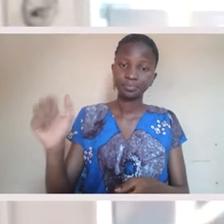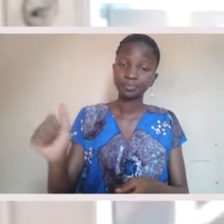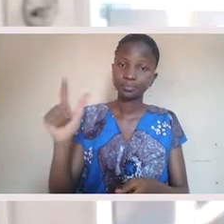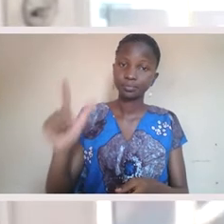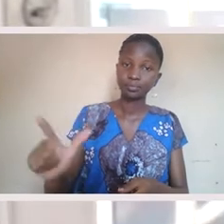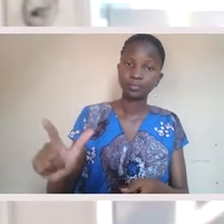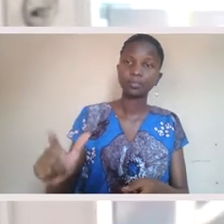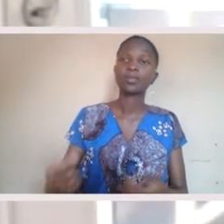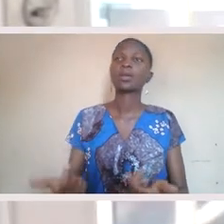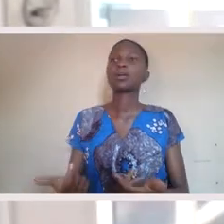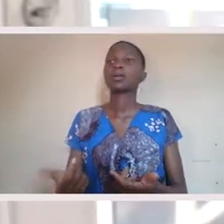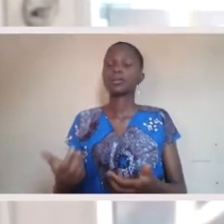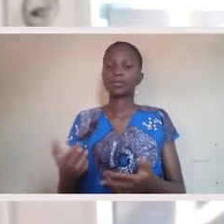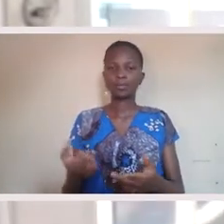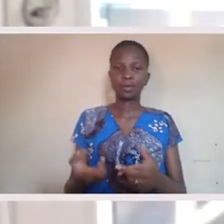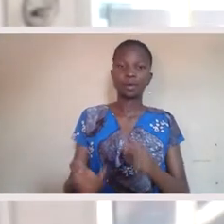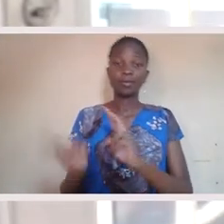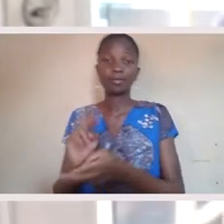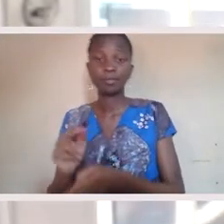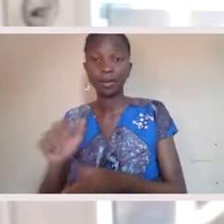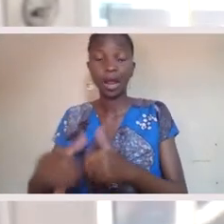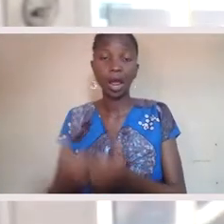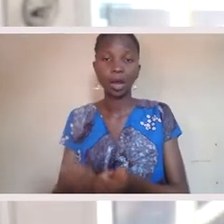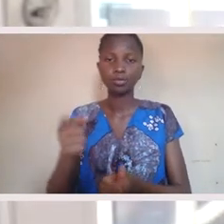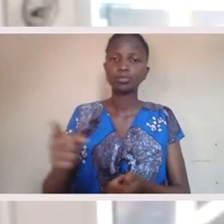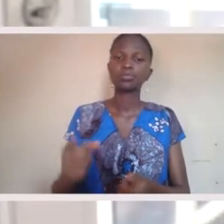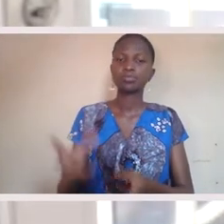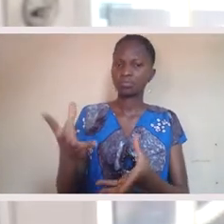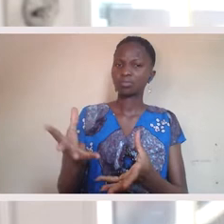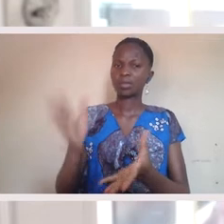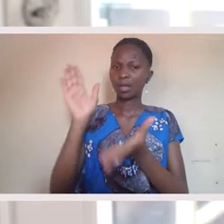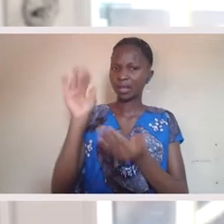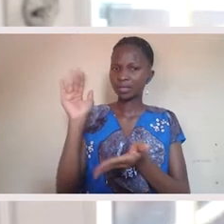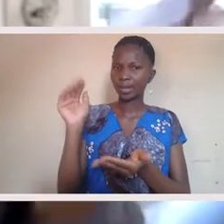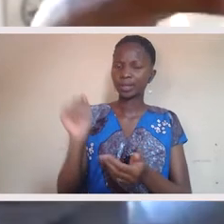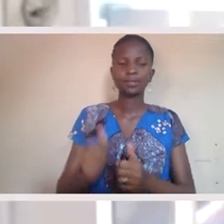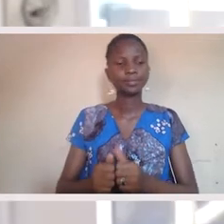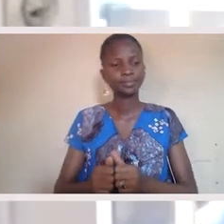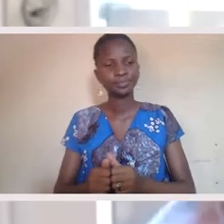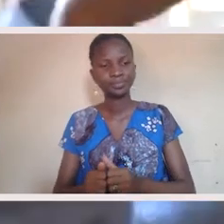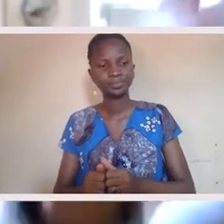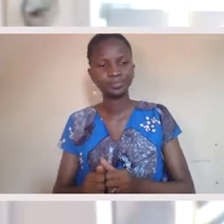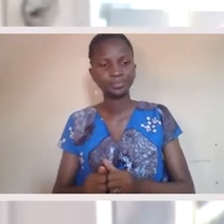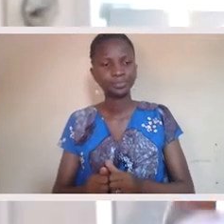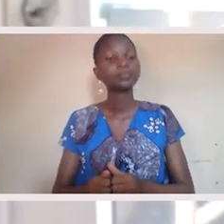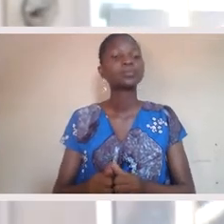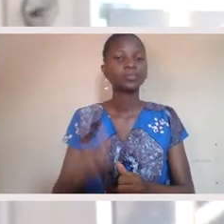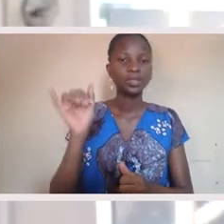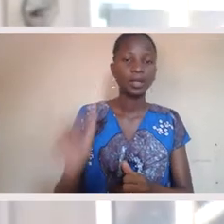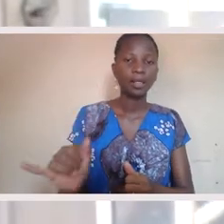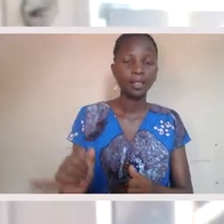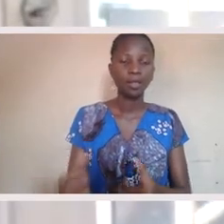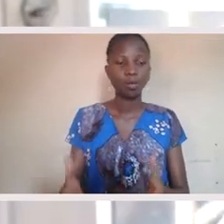or we're an animal, but everything reacting the way you expected it to react, as opposed to being present and in